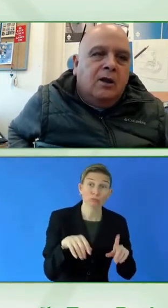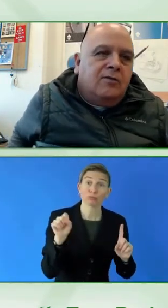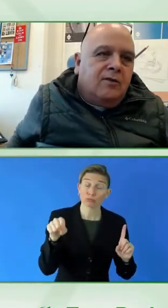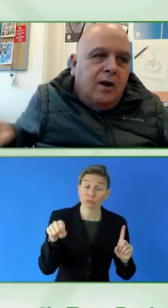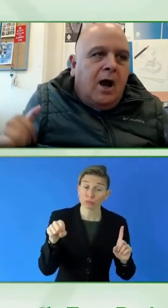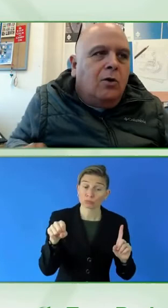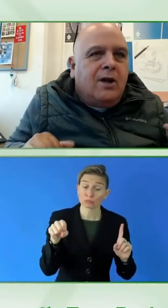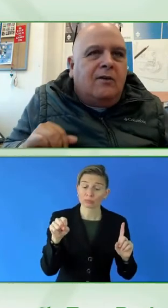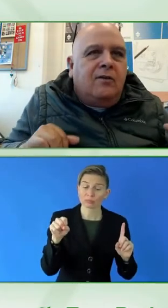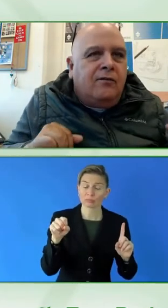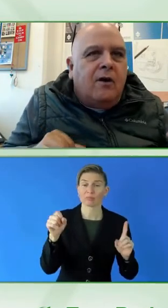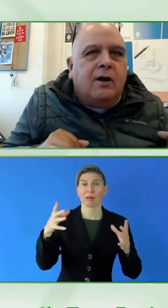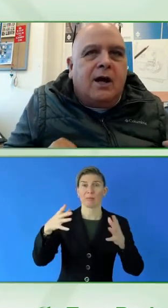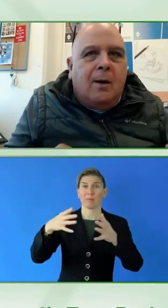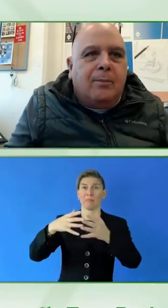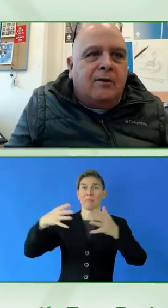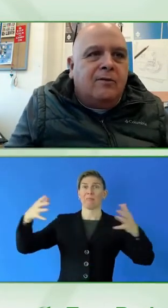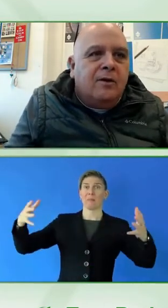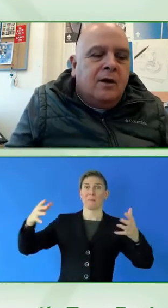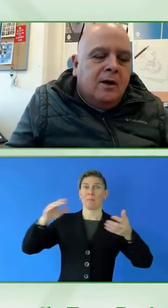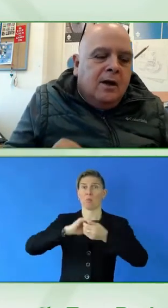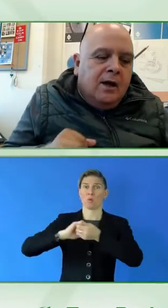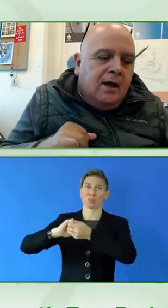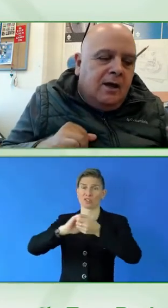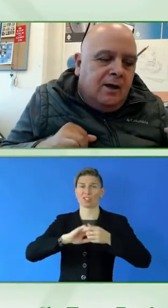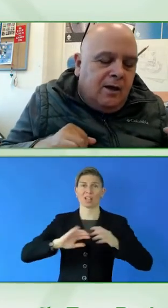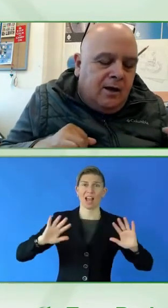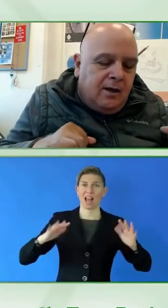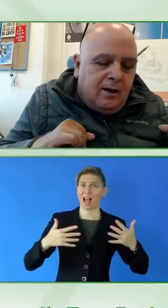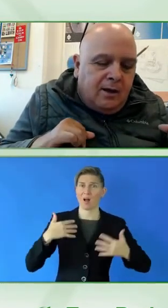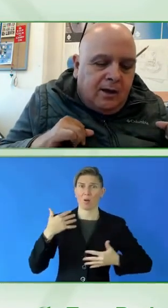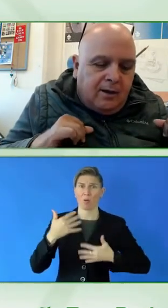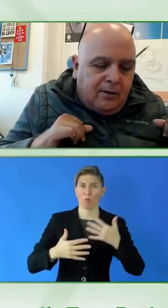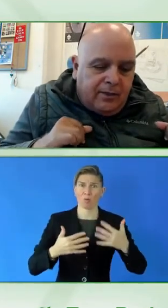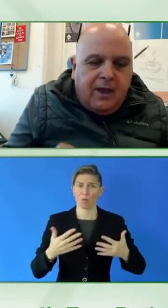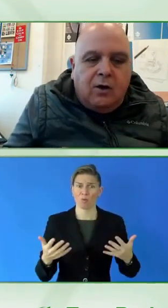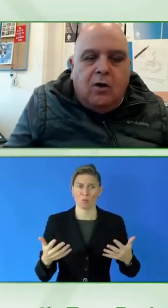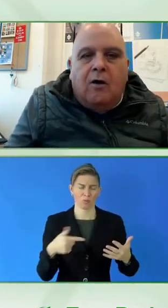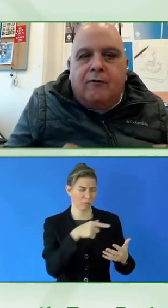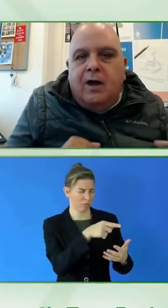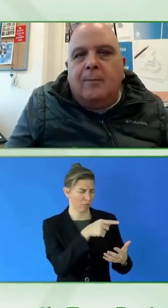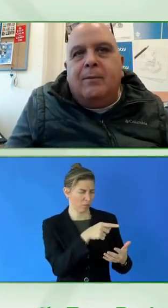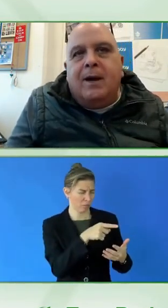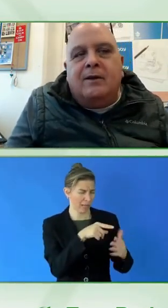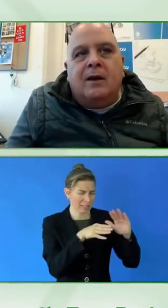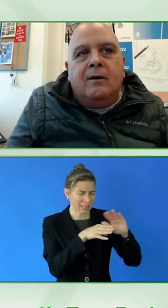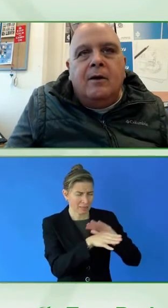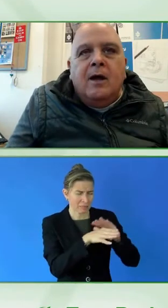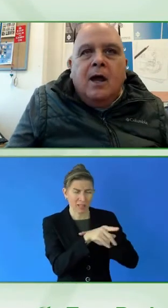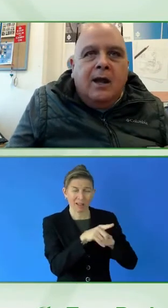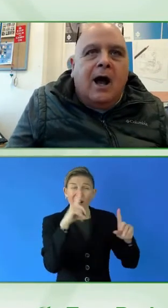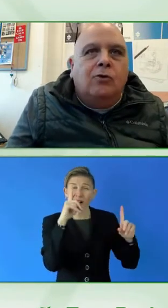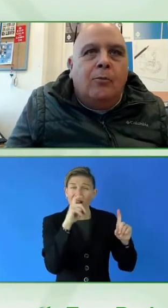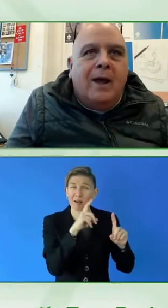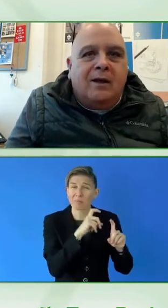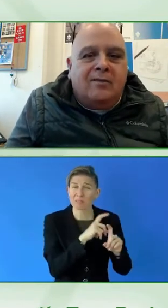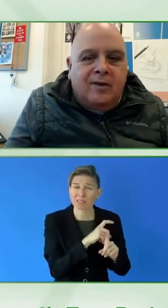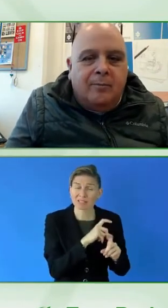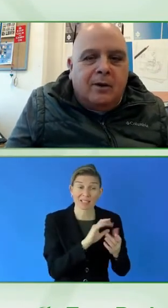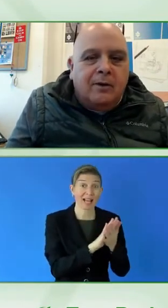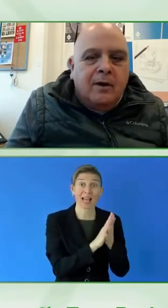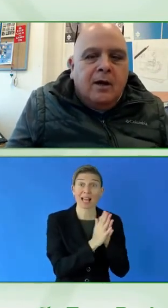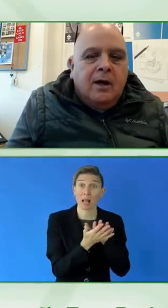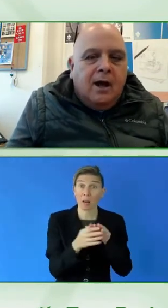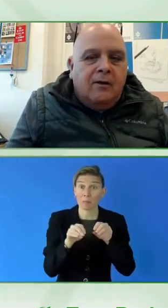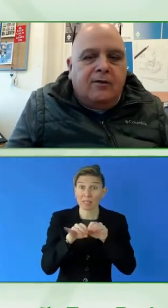it's how you take this very complex thing of implementing and how do you